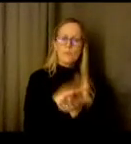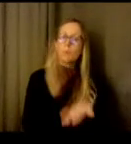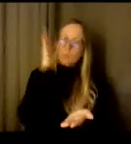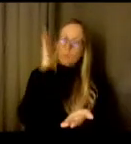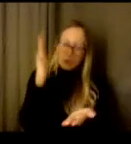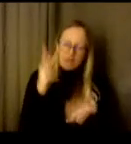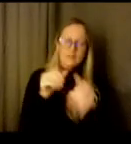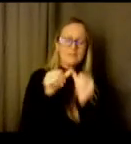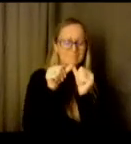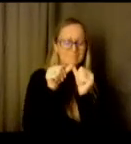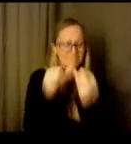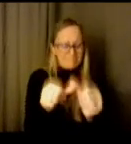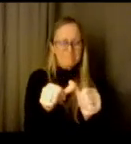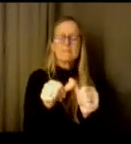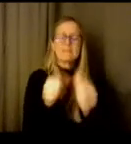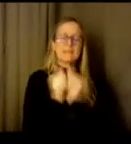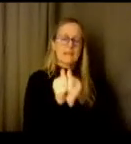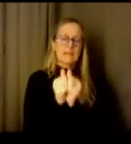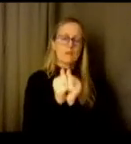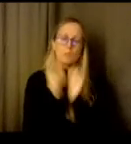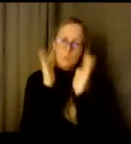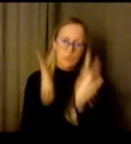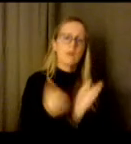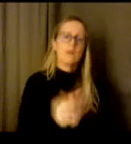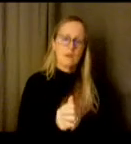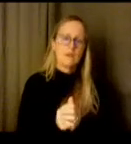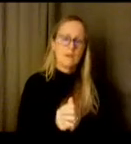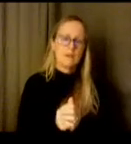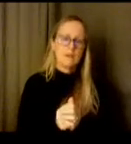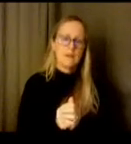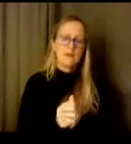close um this is an opportunity for questions